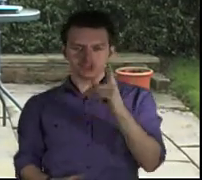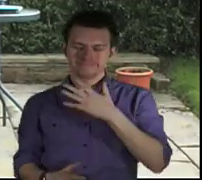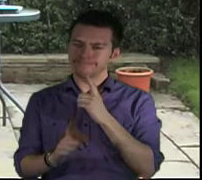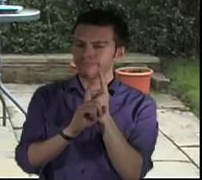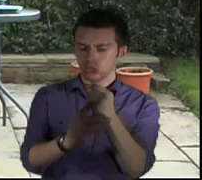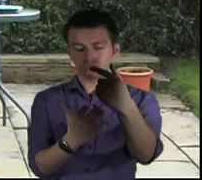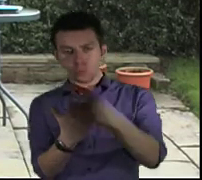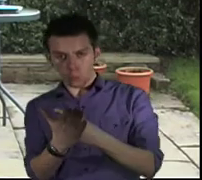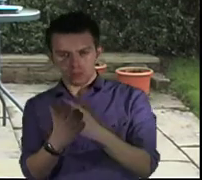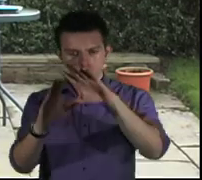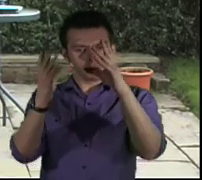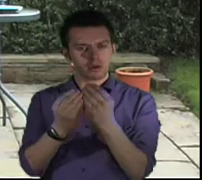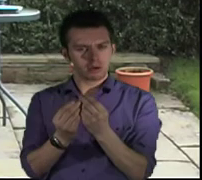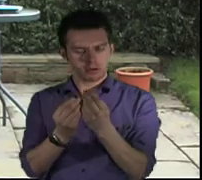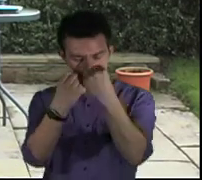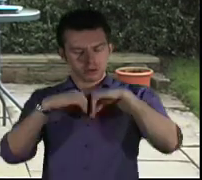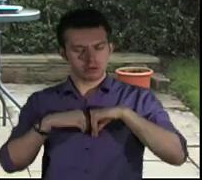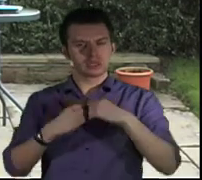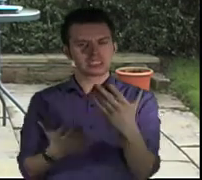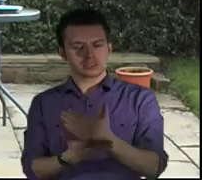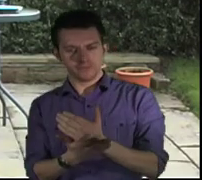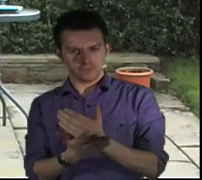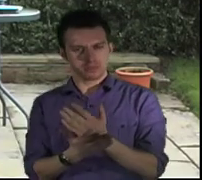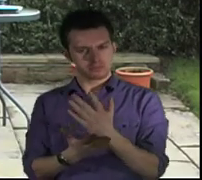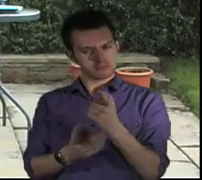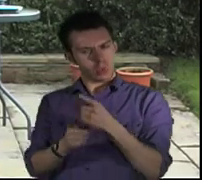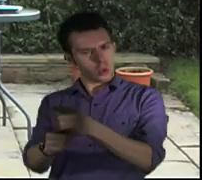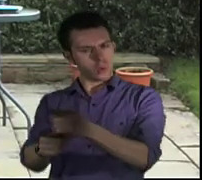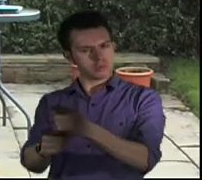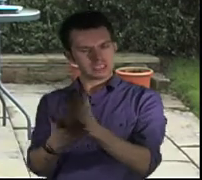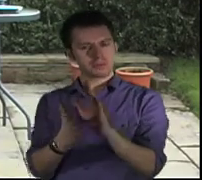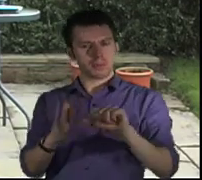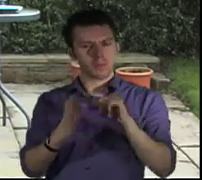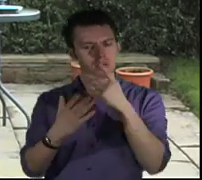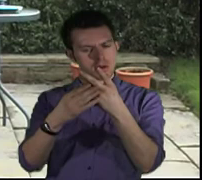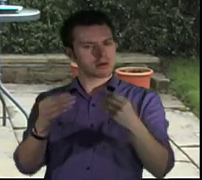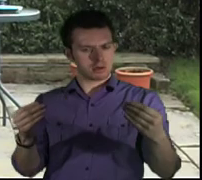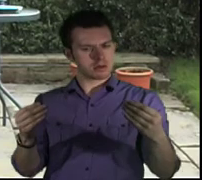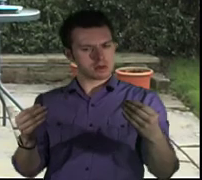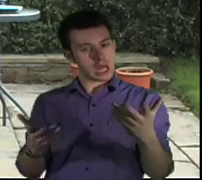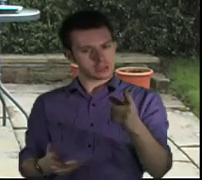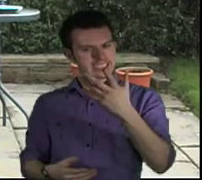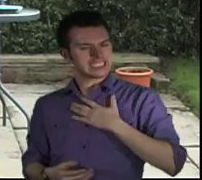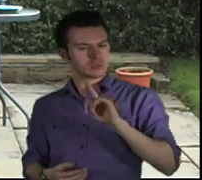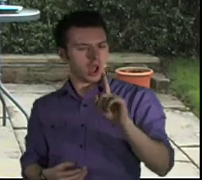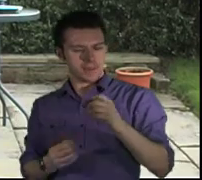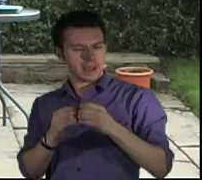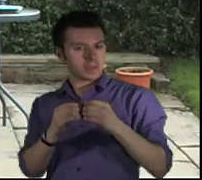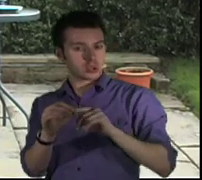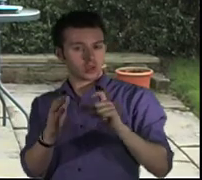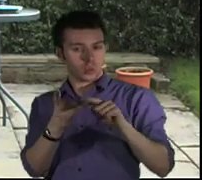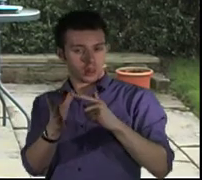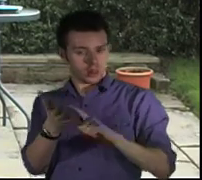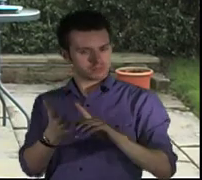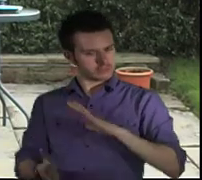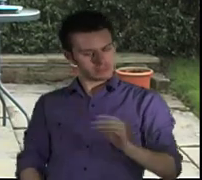Now, before you enjoy the benefits of the summer with a delicious barbecue, there are many precautions that you need to take into account so you can